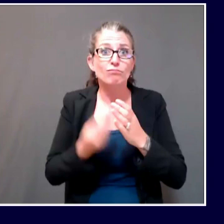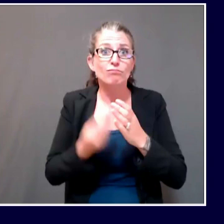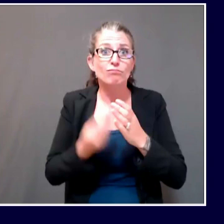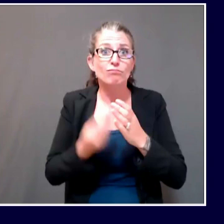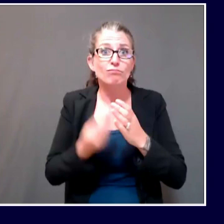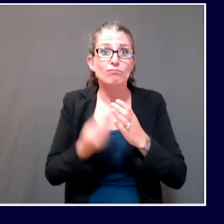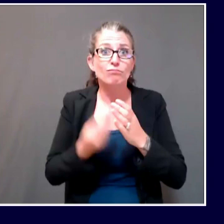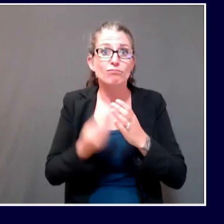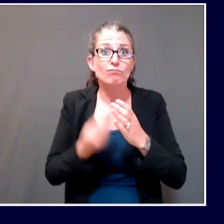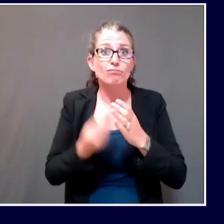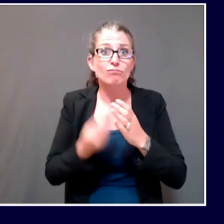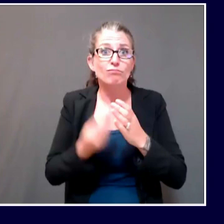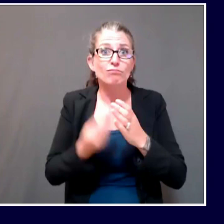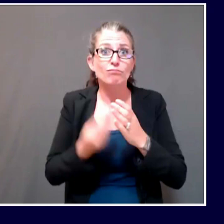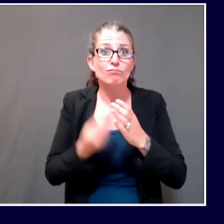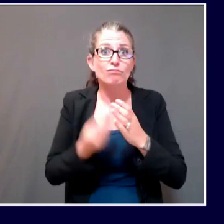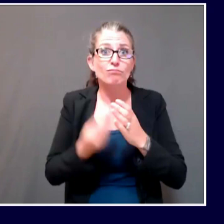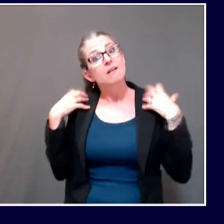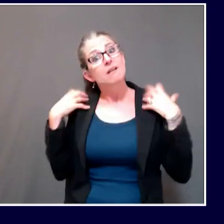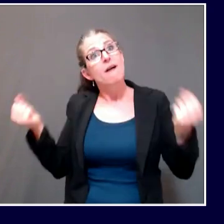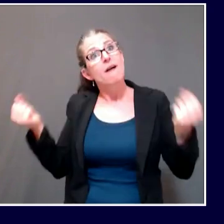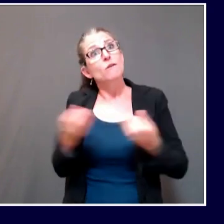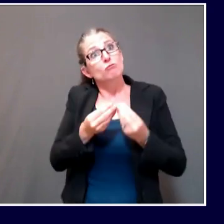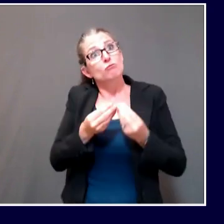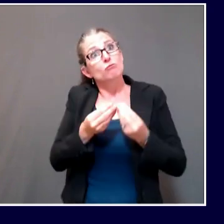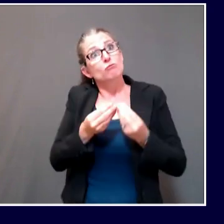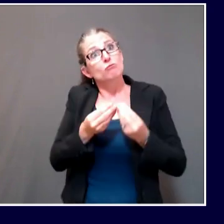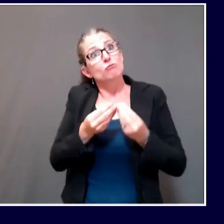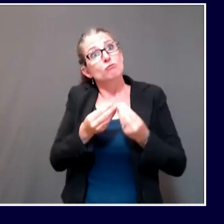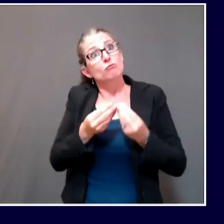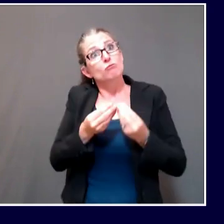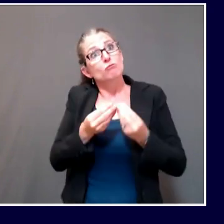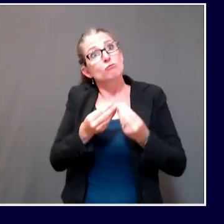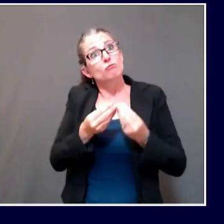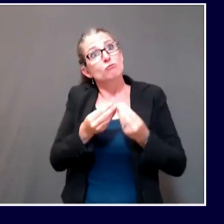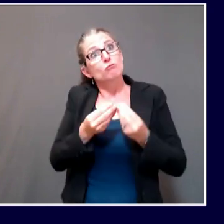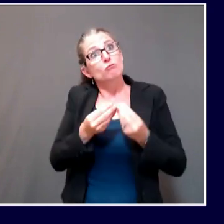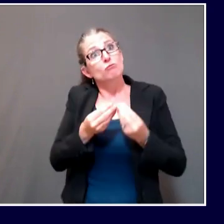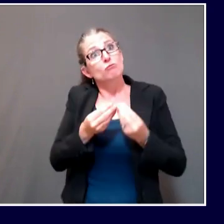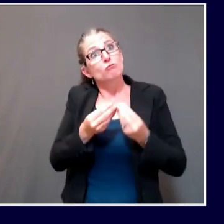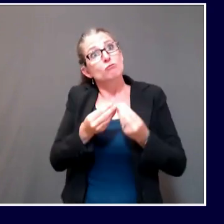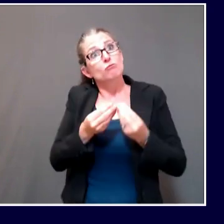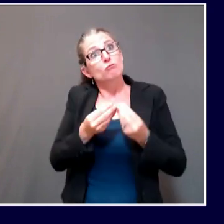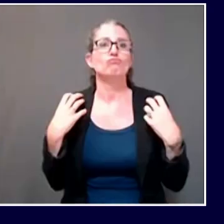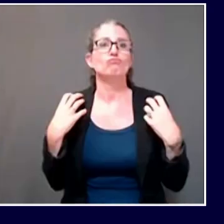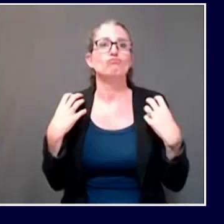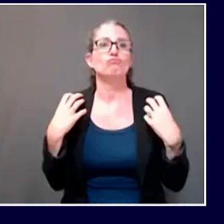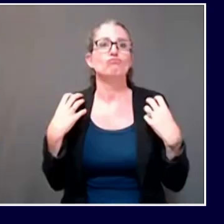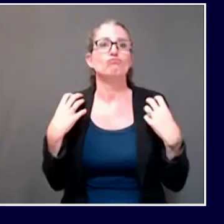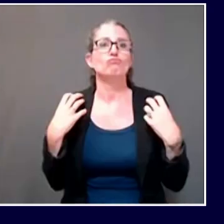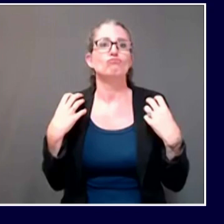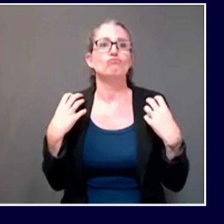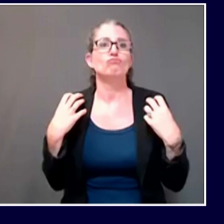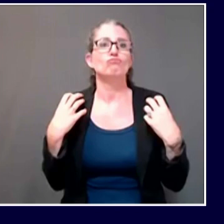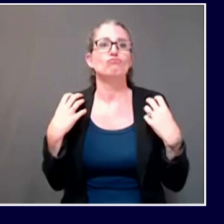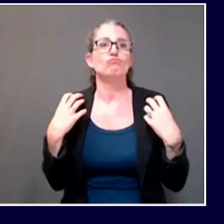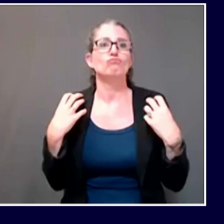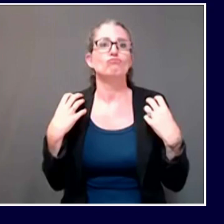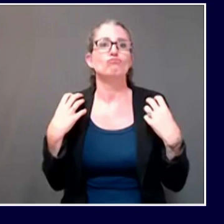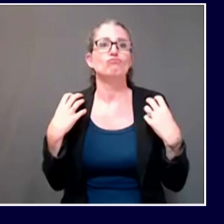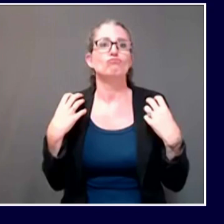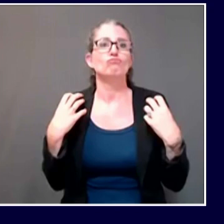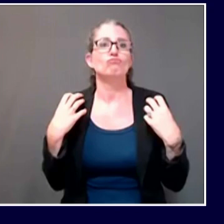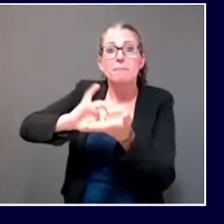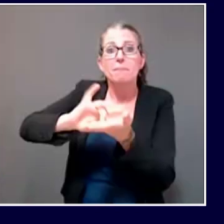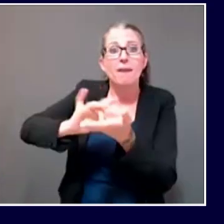Among our cases are 944 healthcare workers as well. Before I turn to some updates on the outbreak